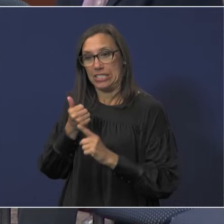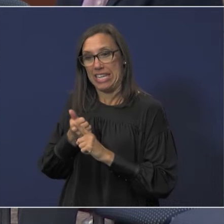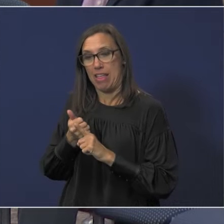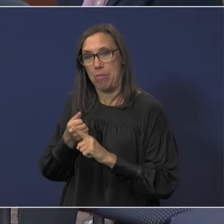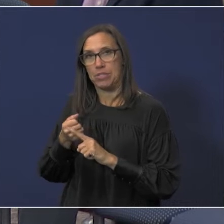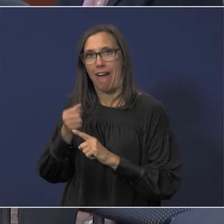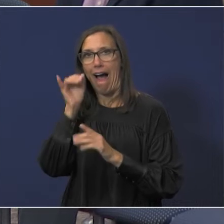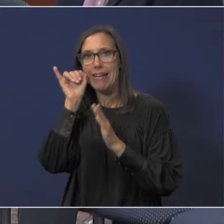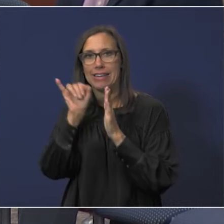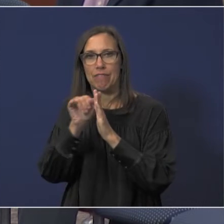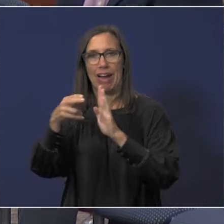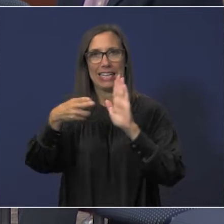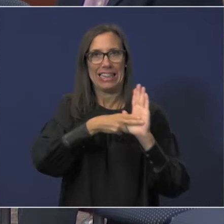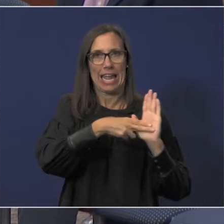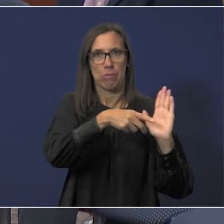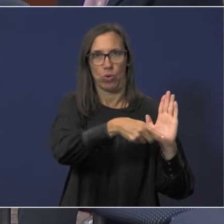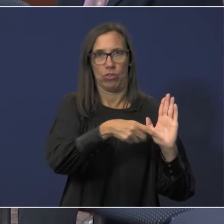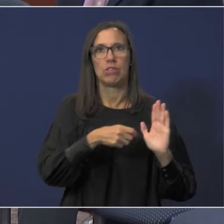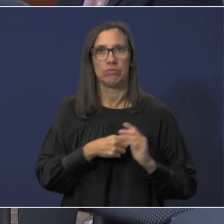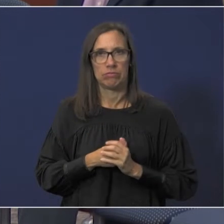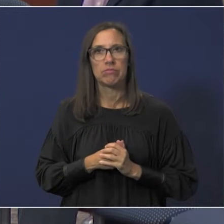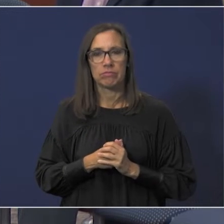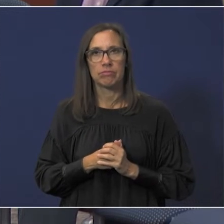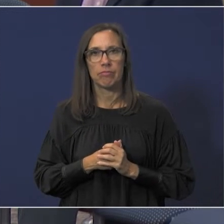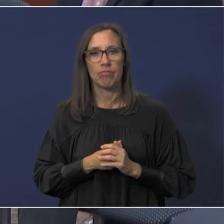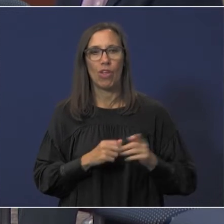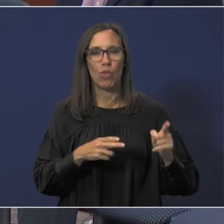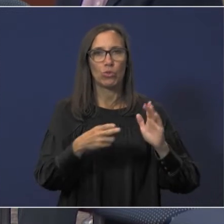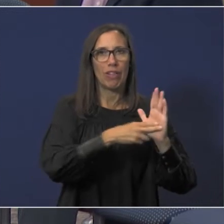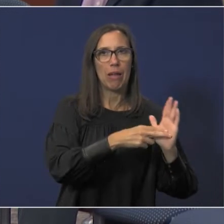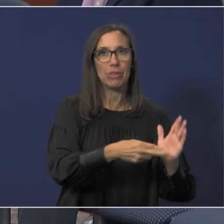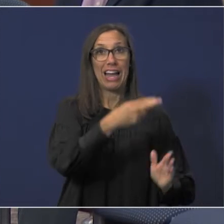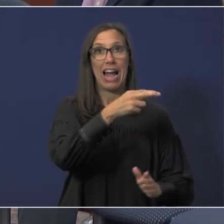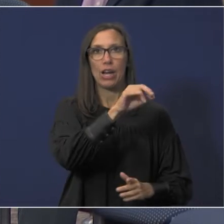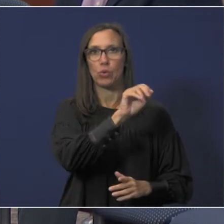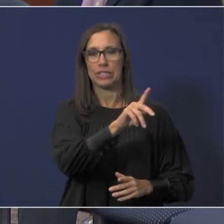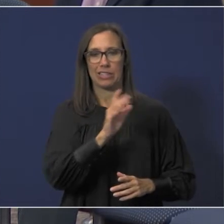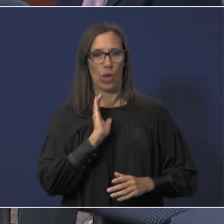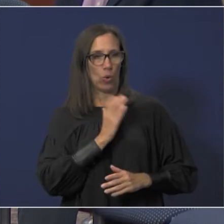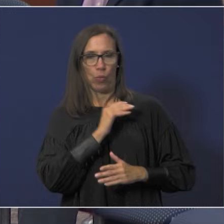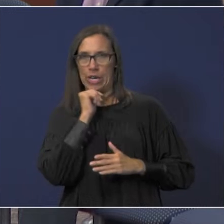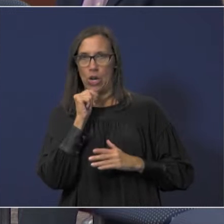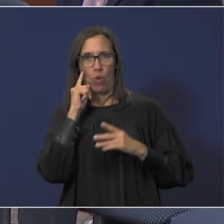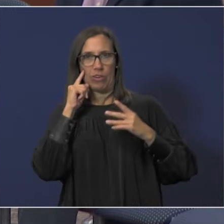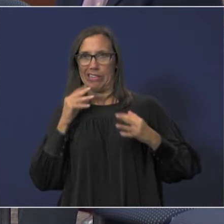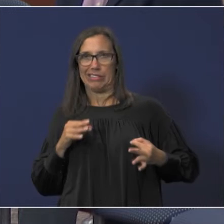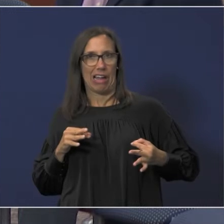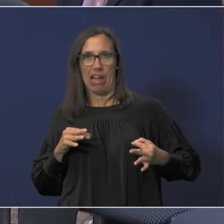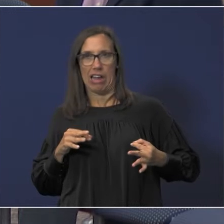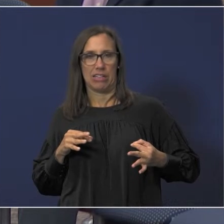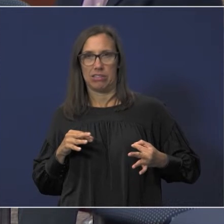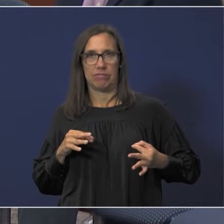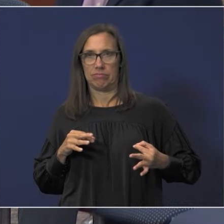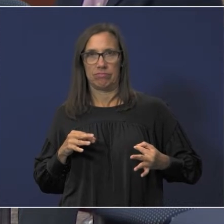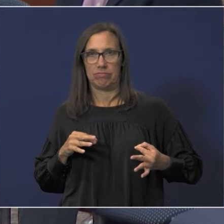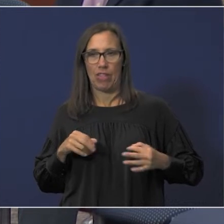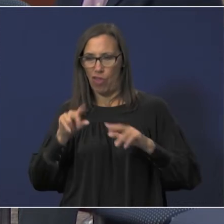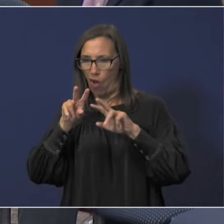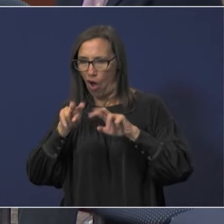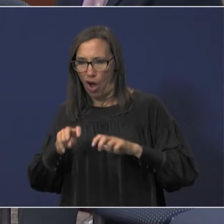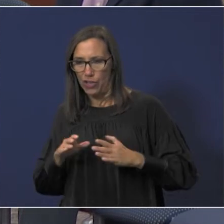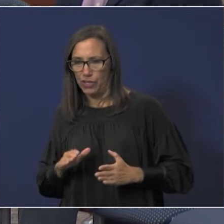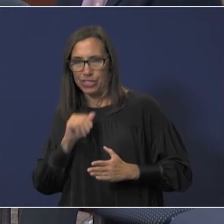so they they identified those as high risk that's not a determination we make uh as part of as a as an auditor